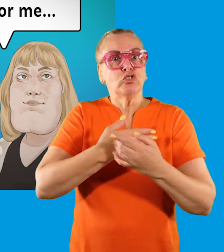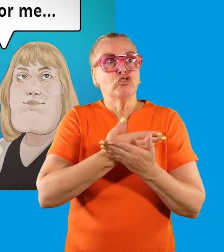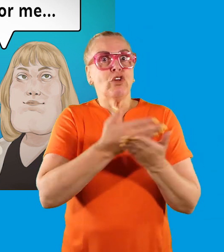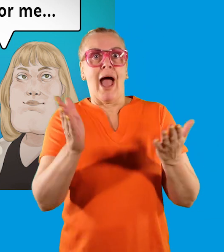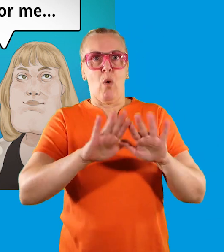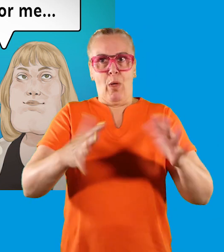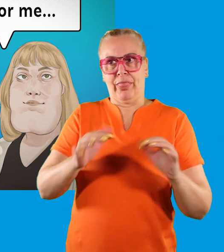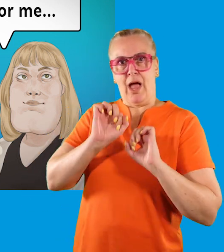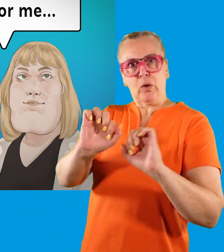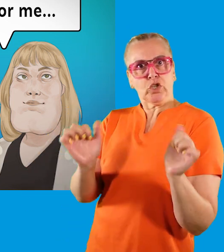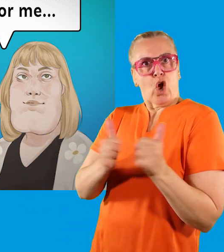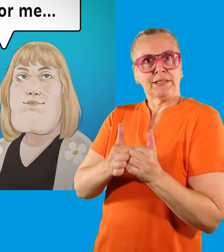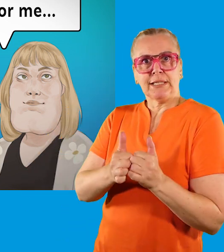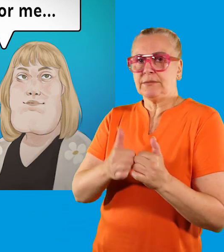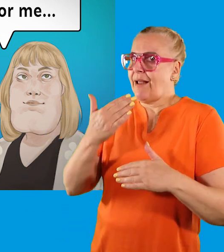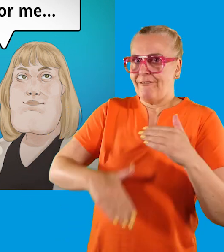them without consent.